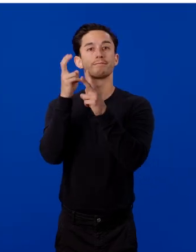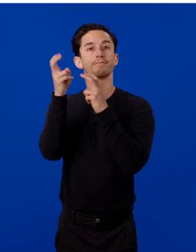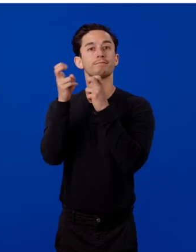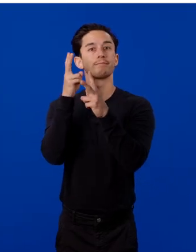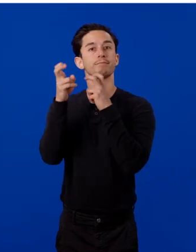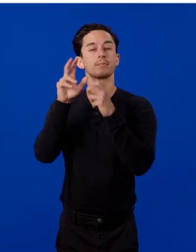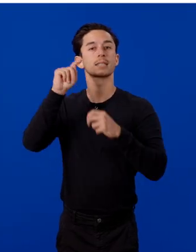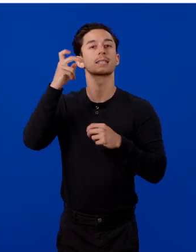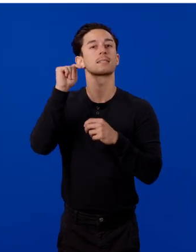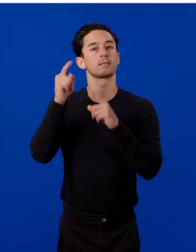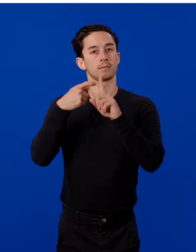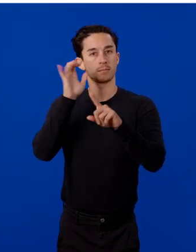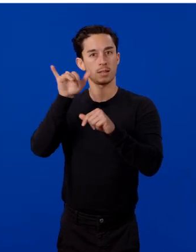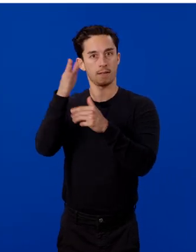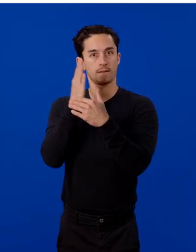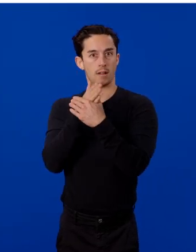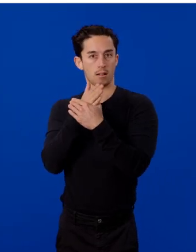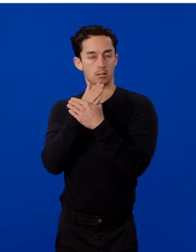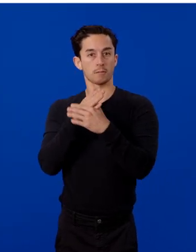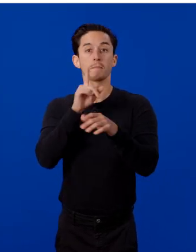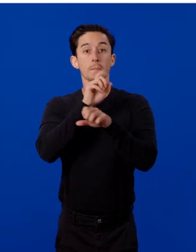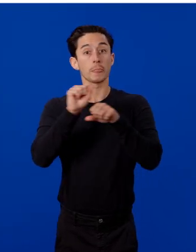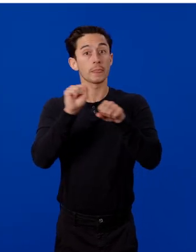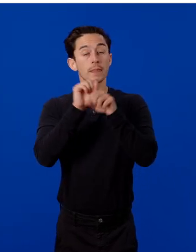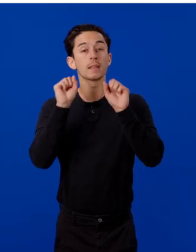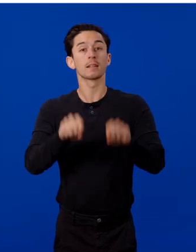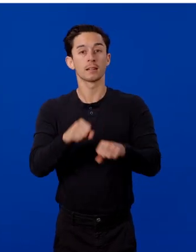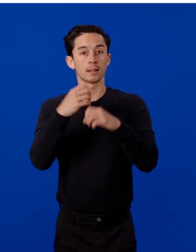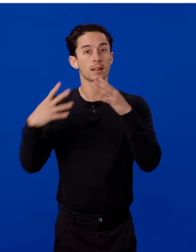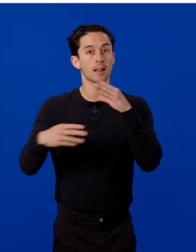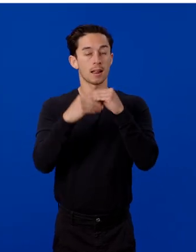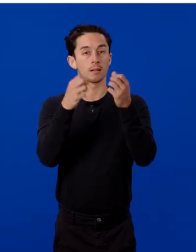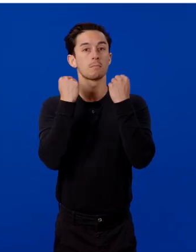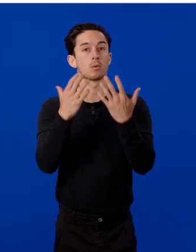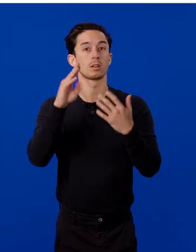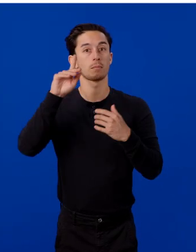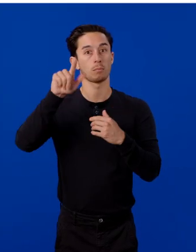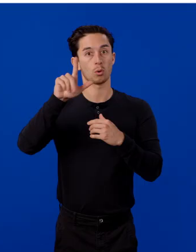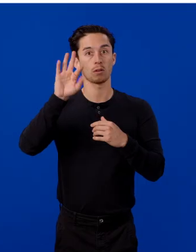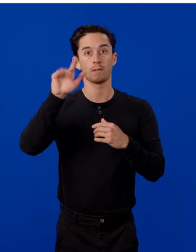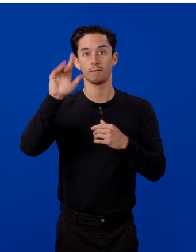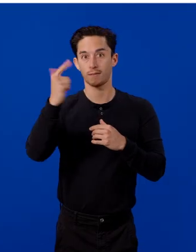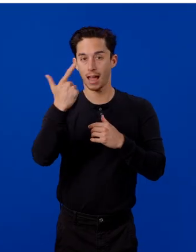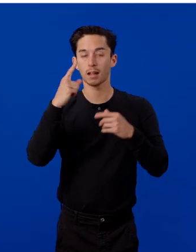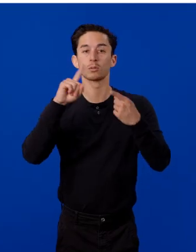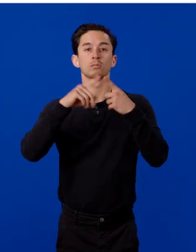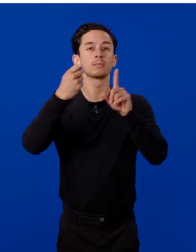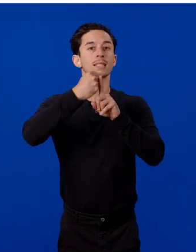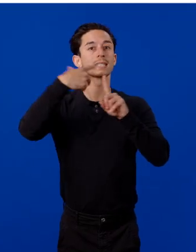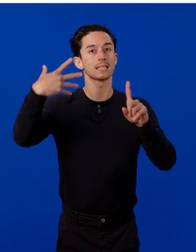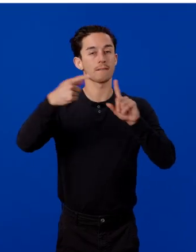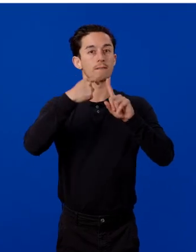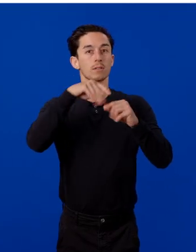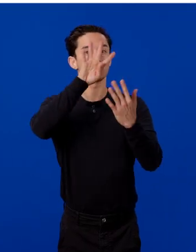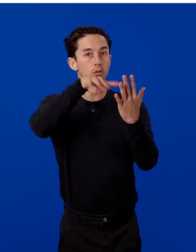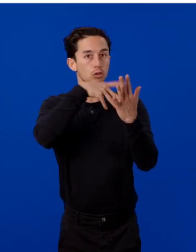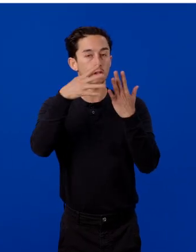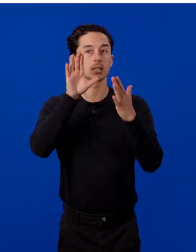text from these. In fact, you can even add a multimodal flag to extract the knowledge from charts and images.